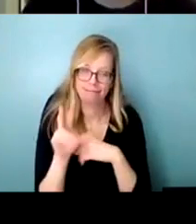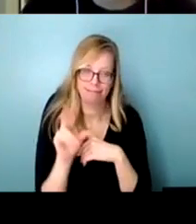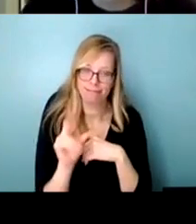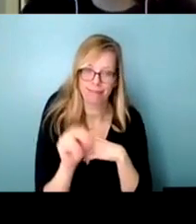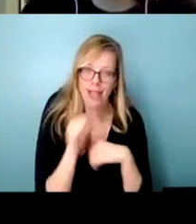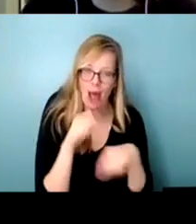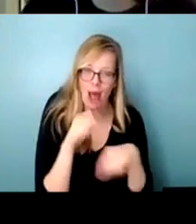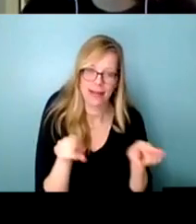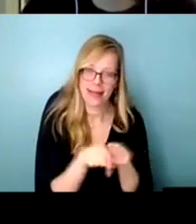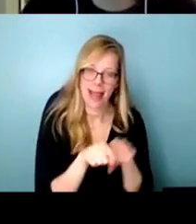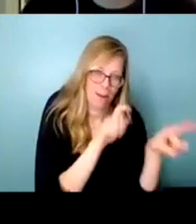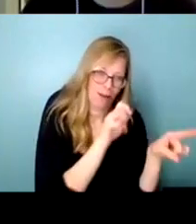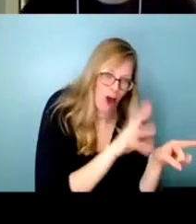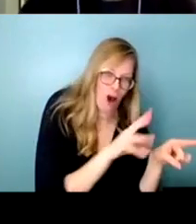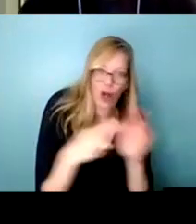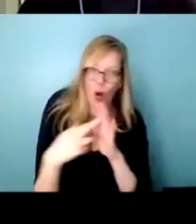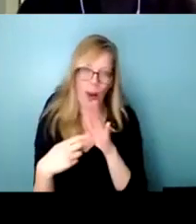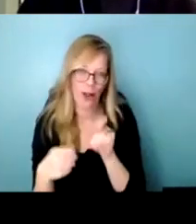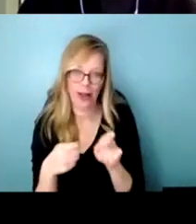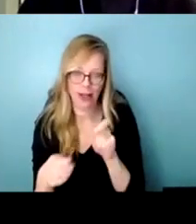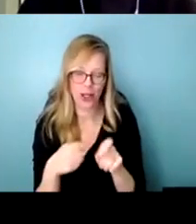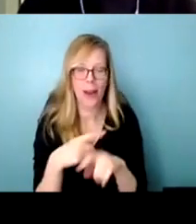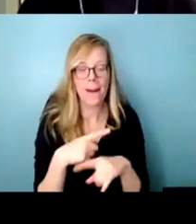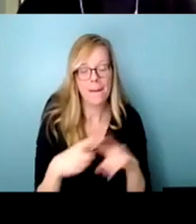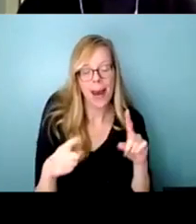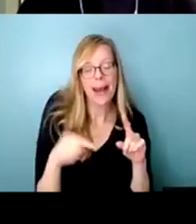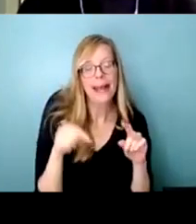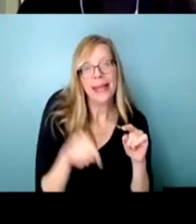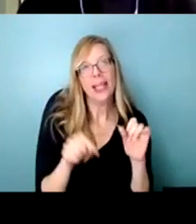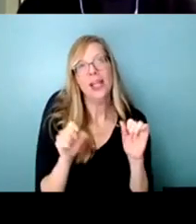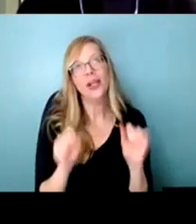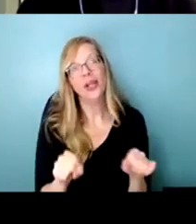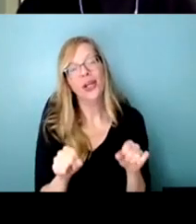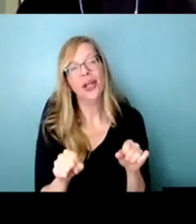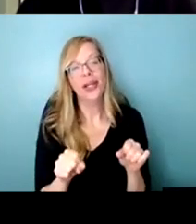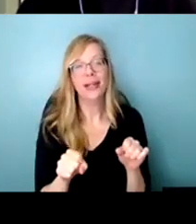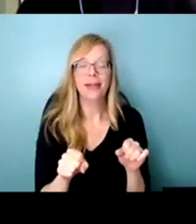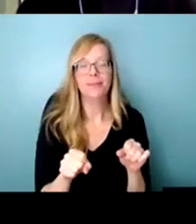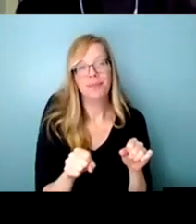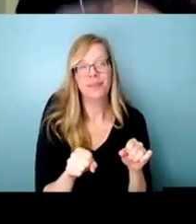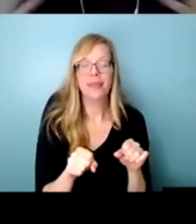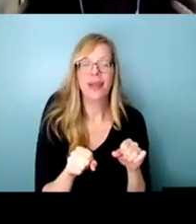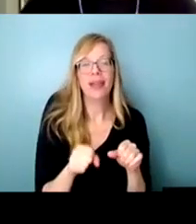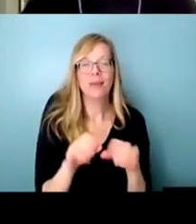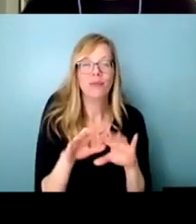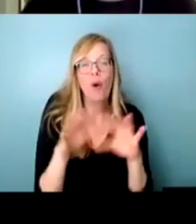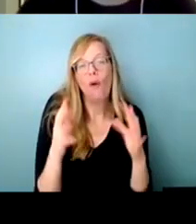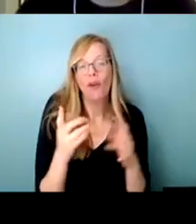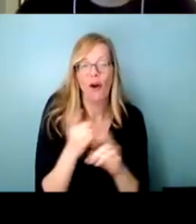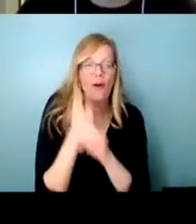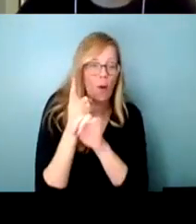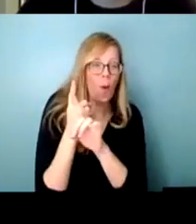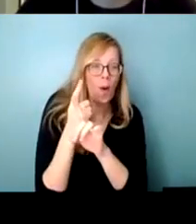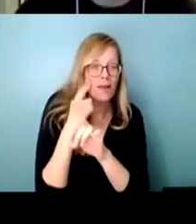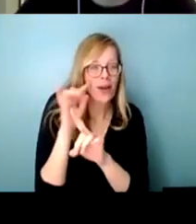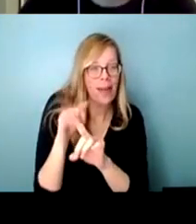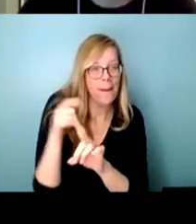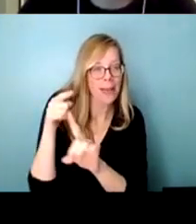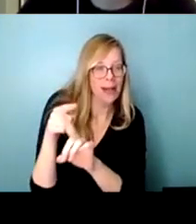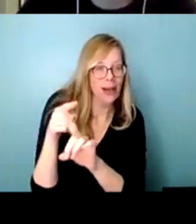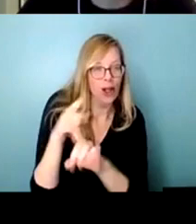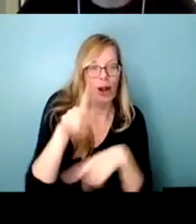it um it it would outline sometimes sort of the the overall goal of that that